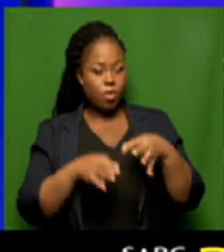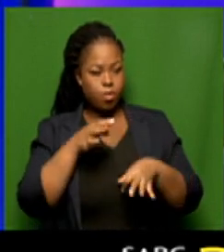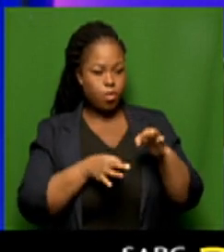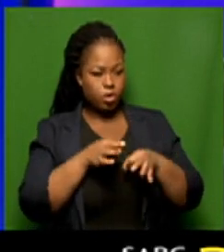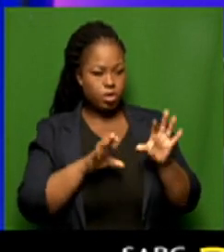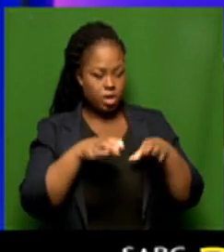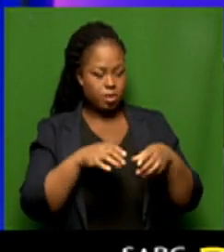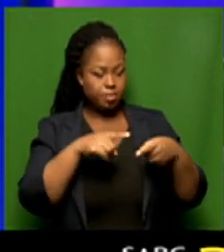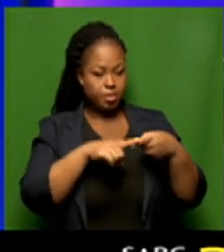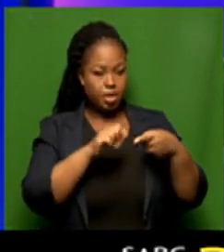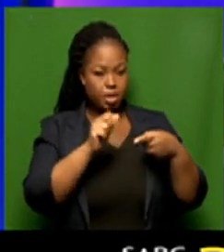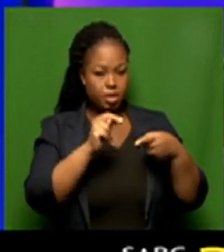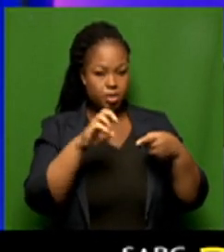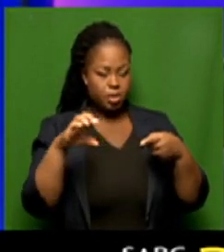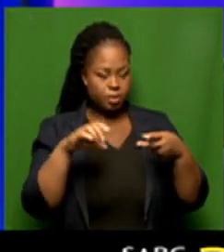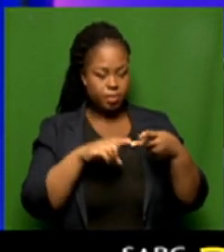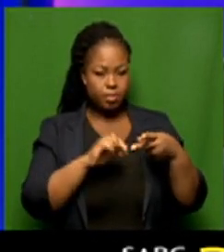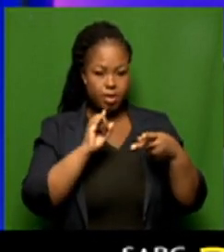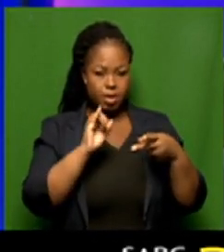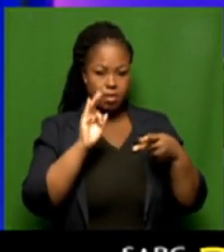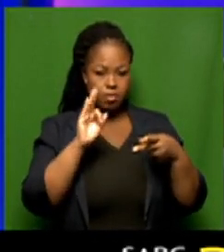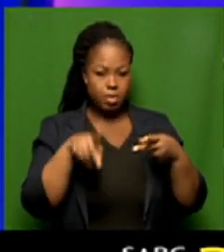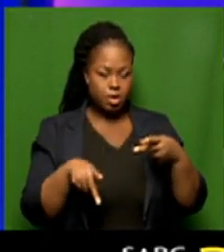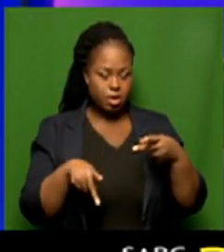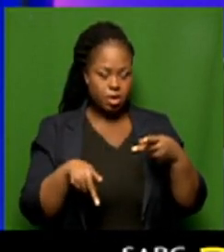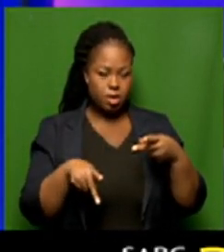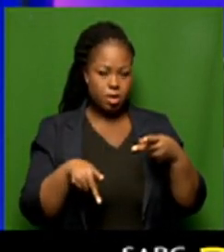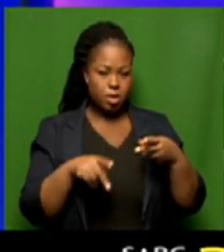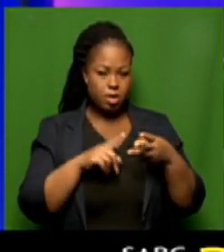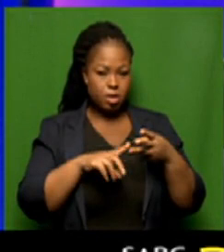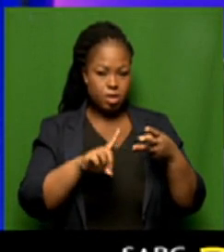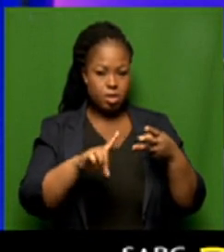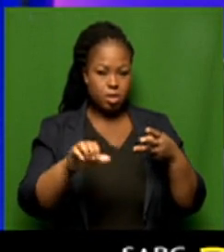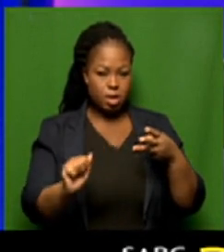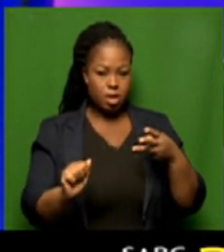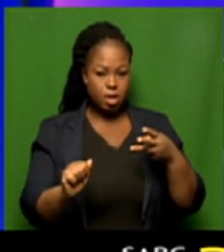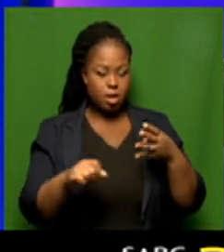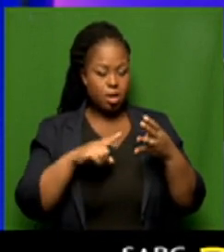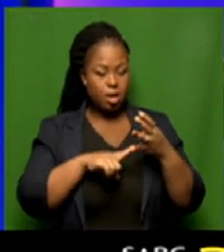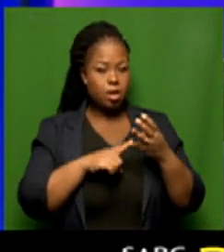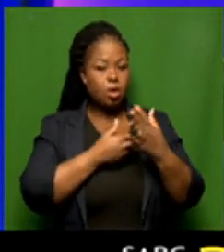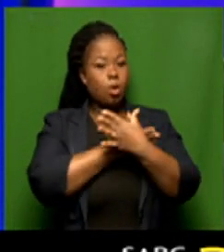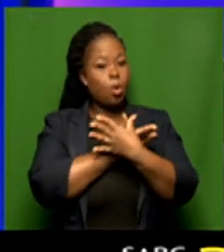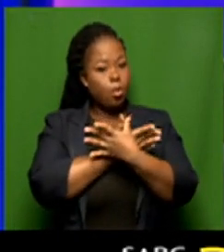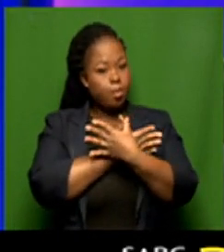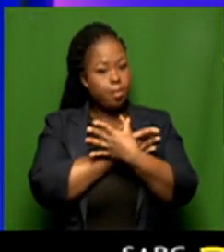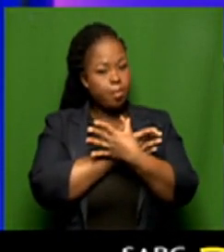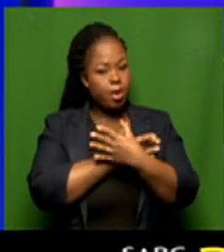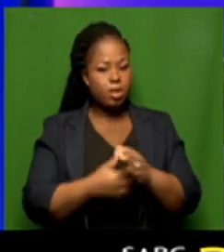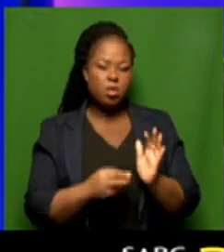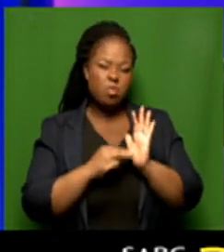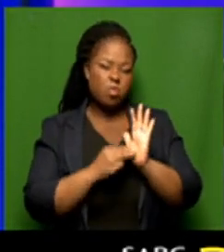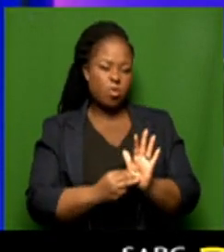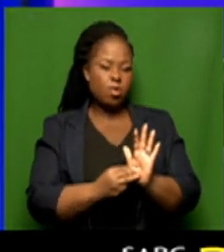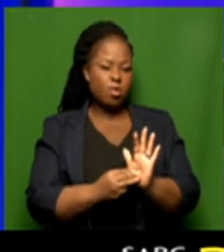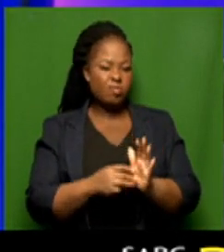was the ANC, the IFP, DA, and COPE, the model was